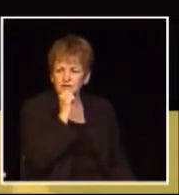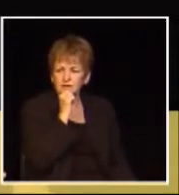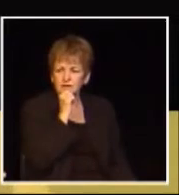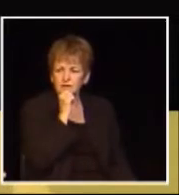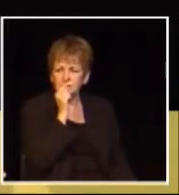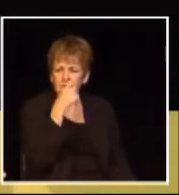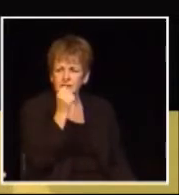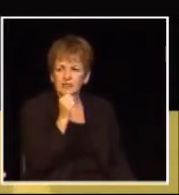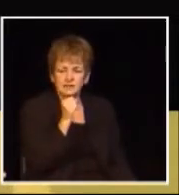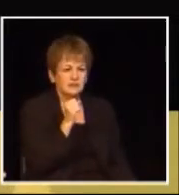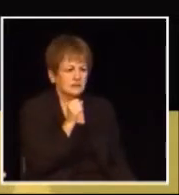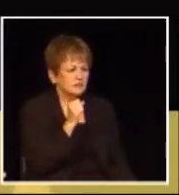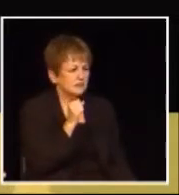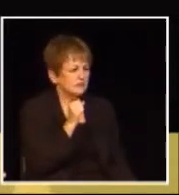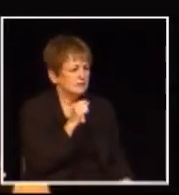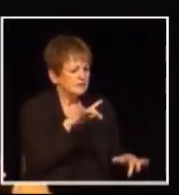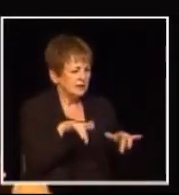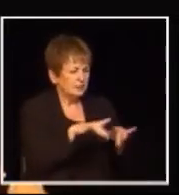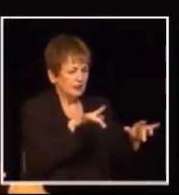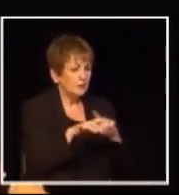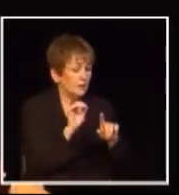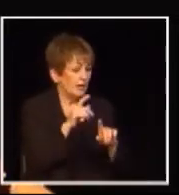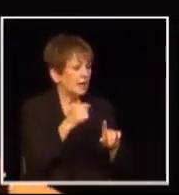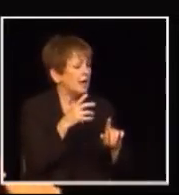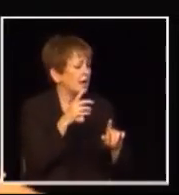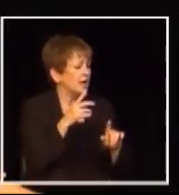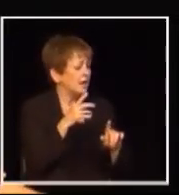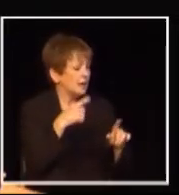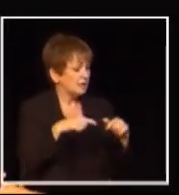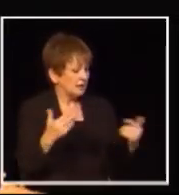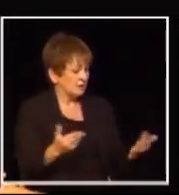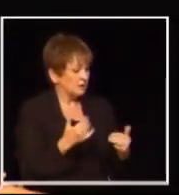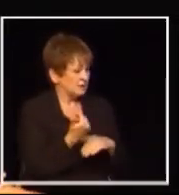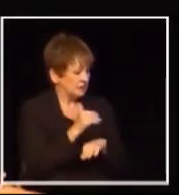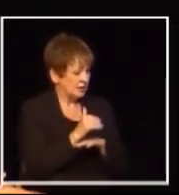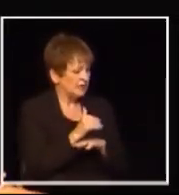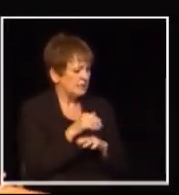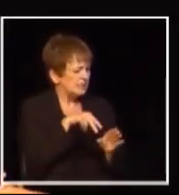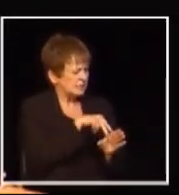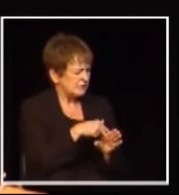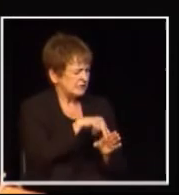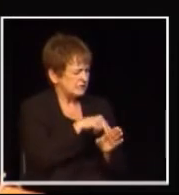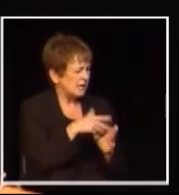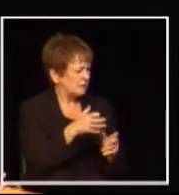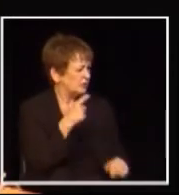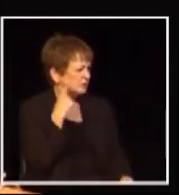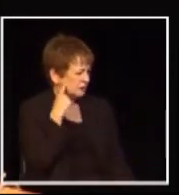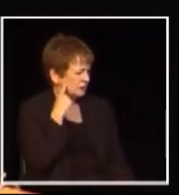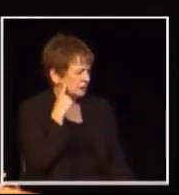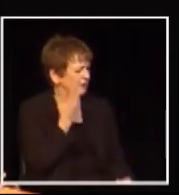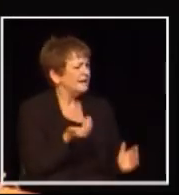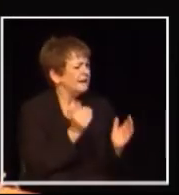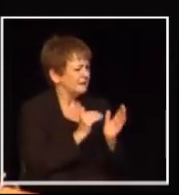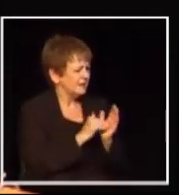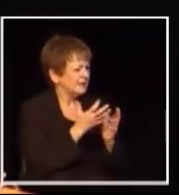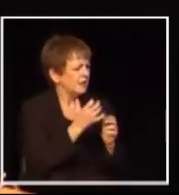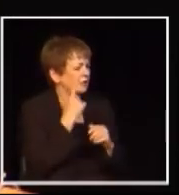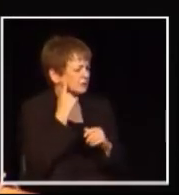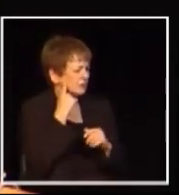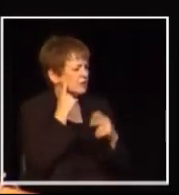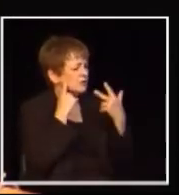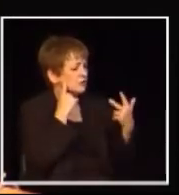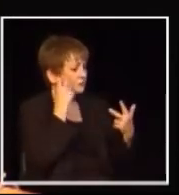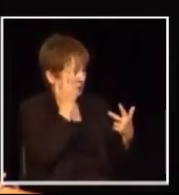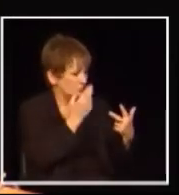all over here yeah I think you need a microphone because it's being webcast I came here tonight to hear both sides and I'm undecided so I'd like to